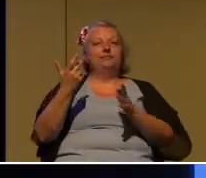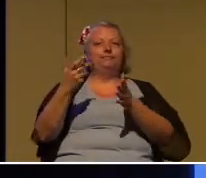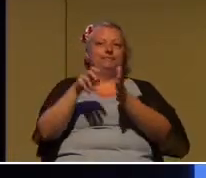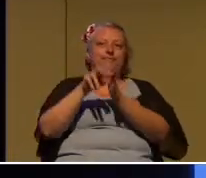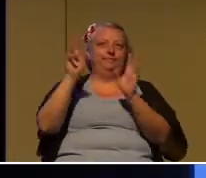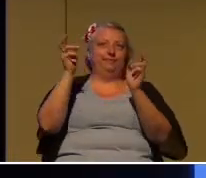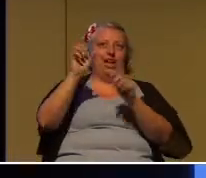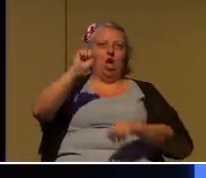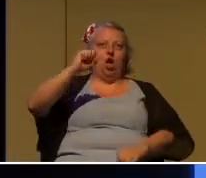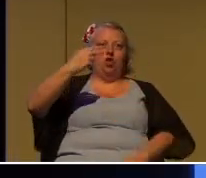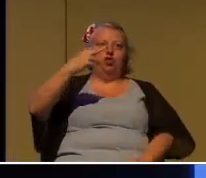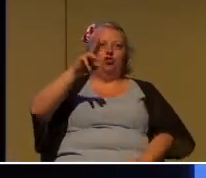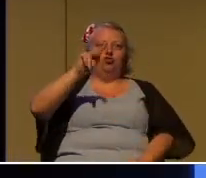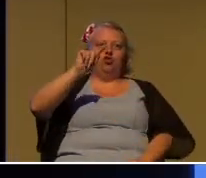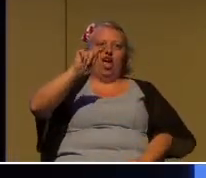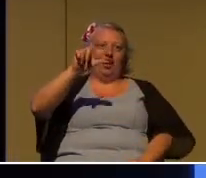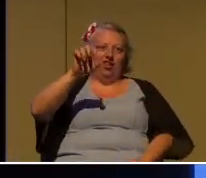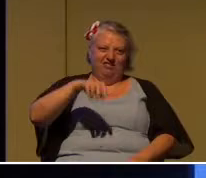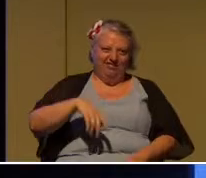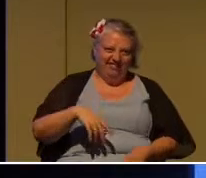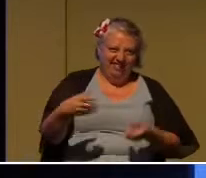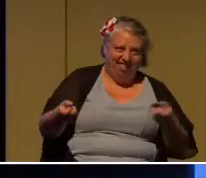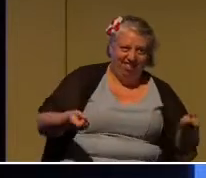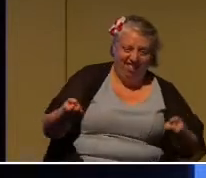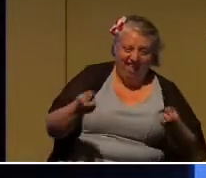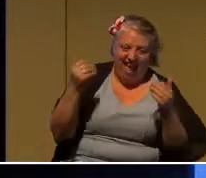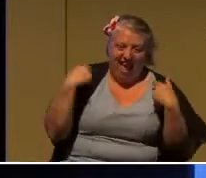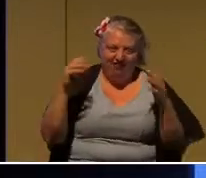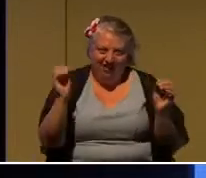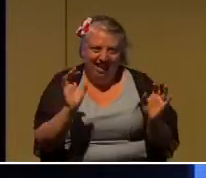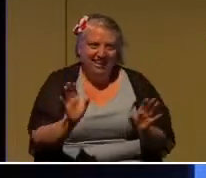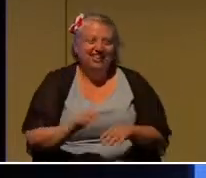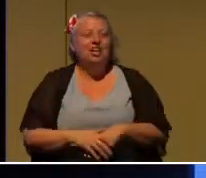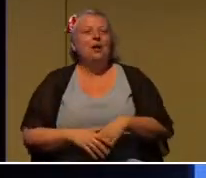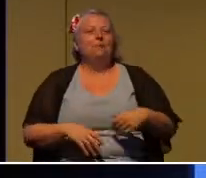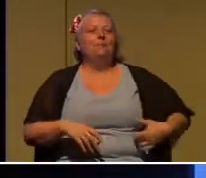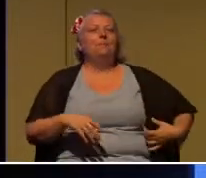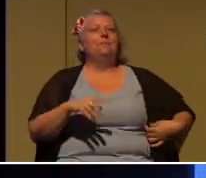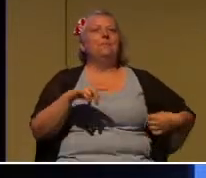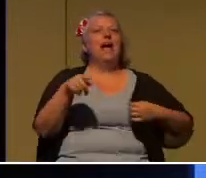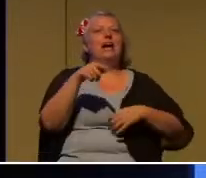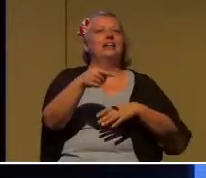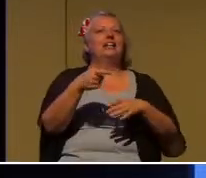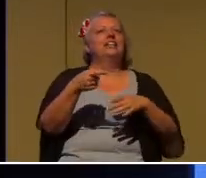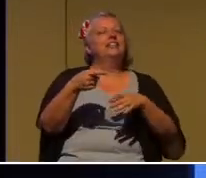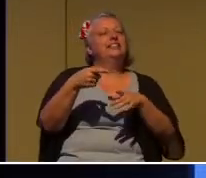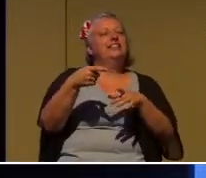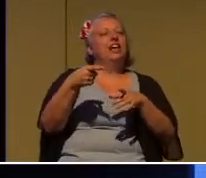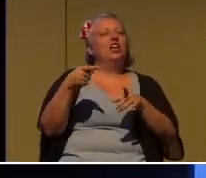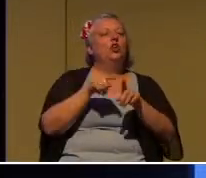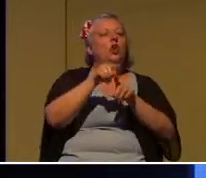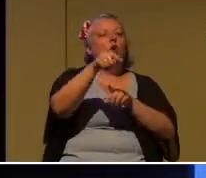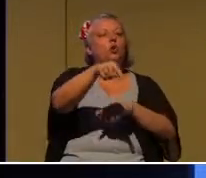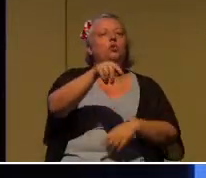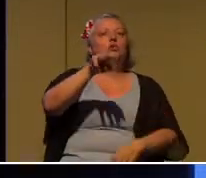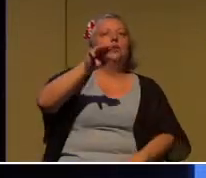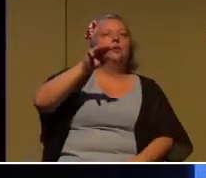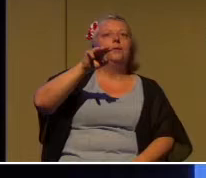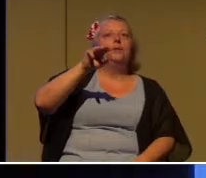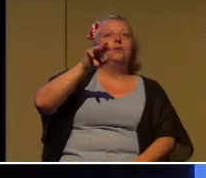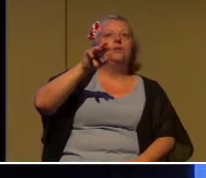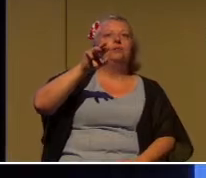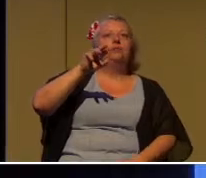all these little stops, and he comes to a place called Miletus. And not only